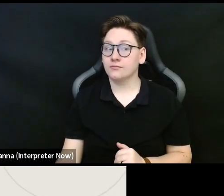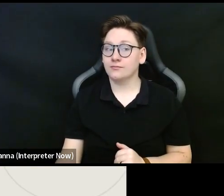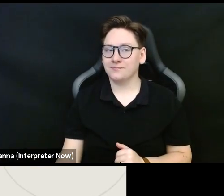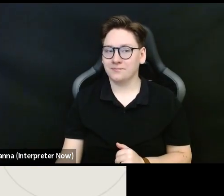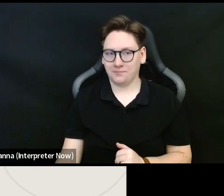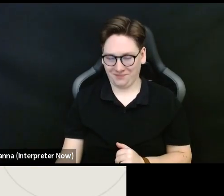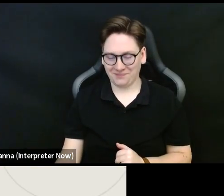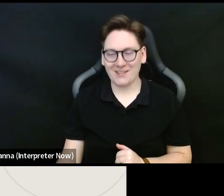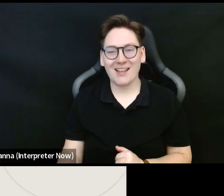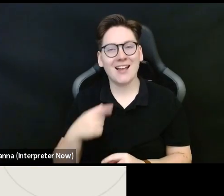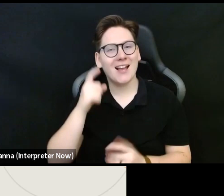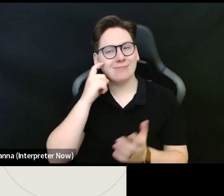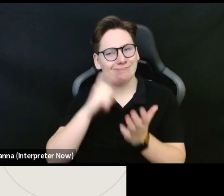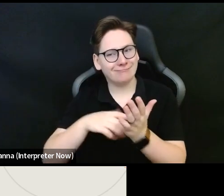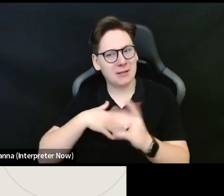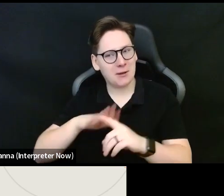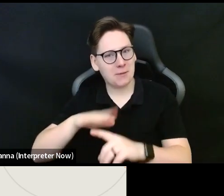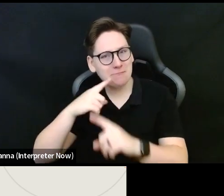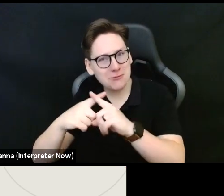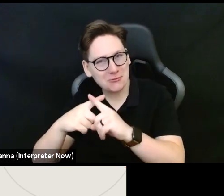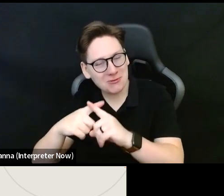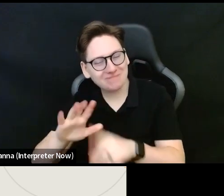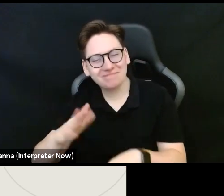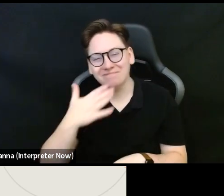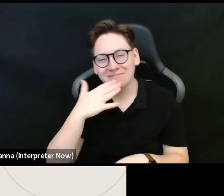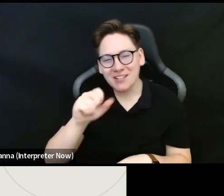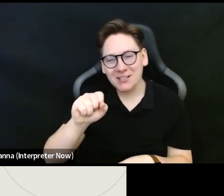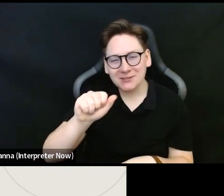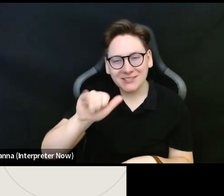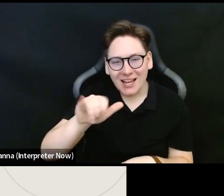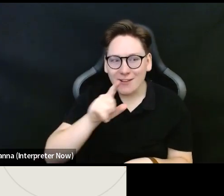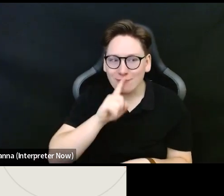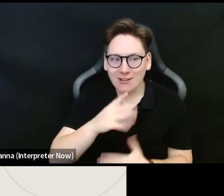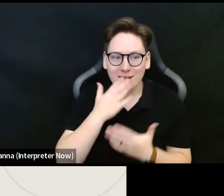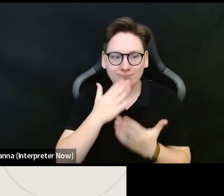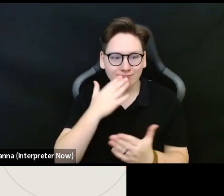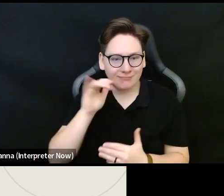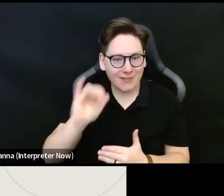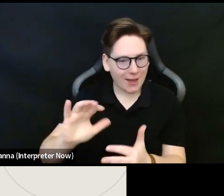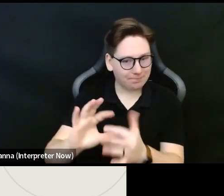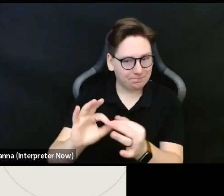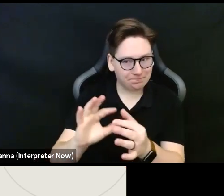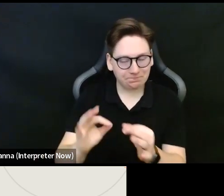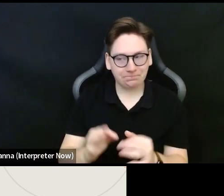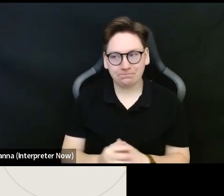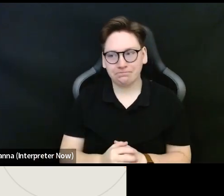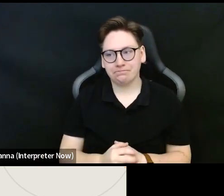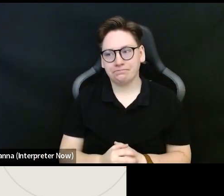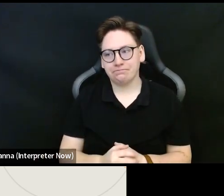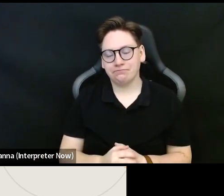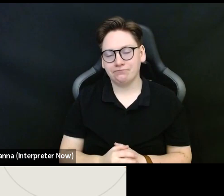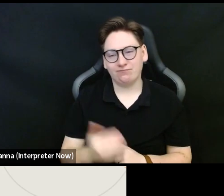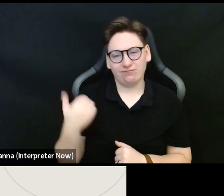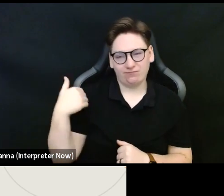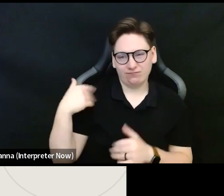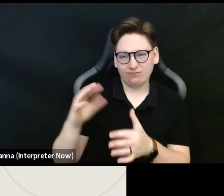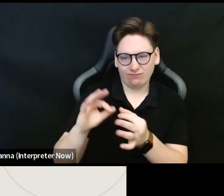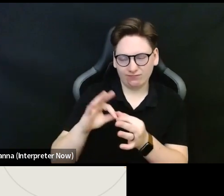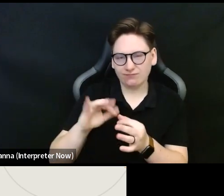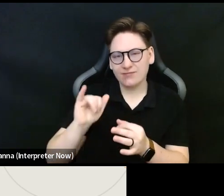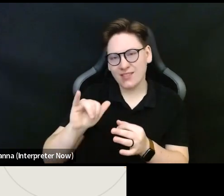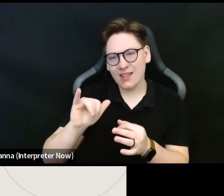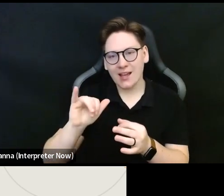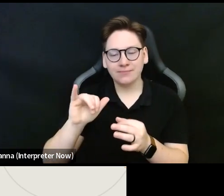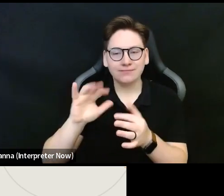I'm muted. Thank you so much, Say. I really appreciate it. So as Say mentioned, the statement of interest